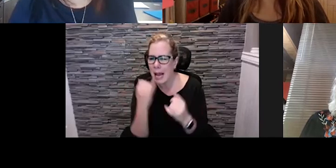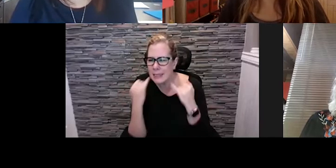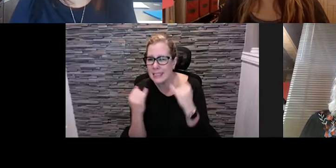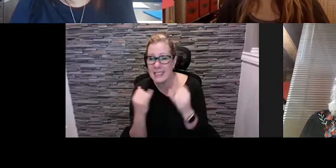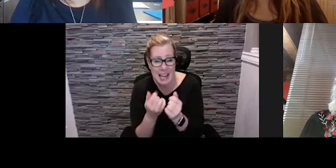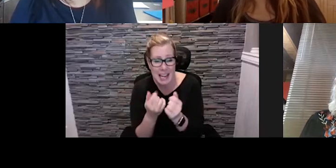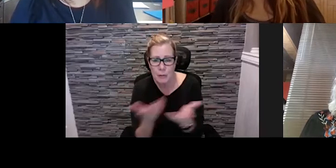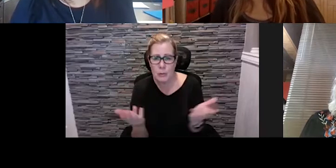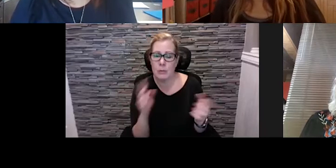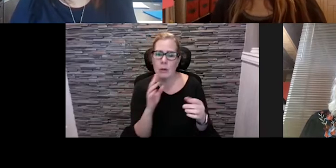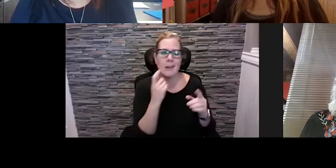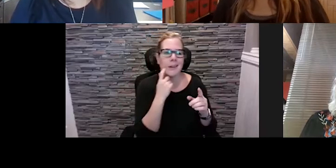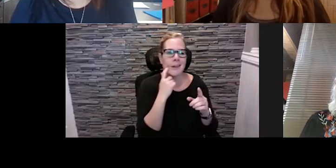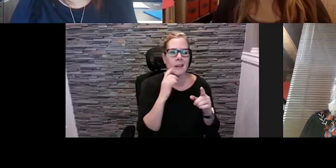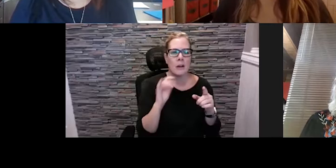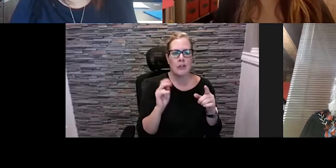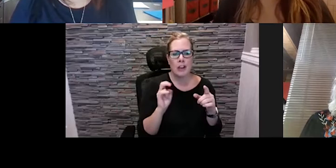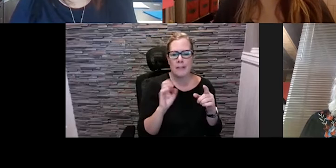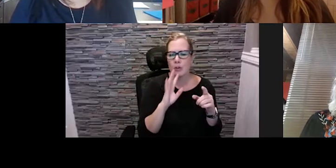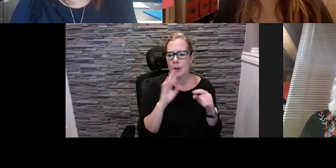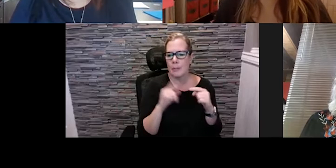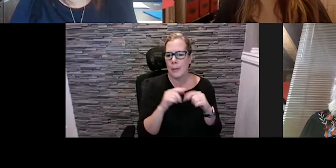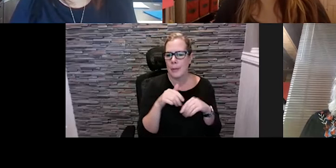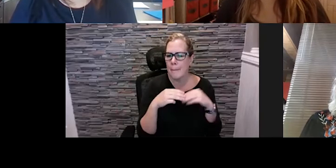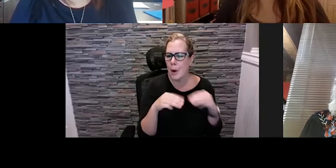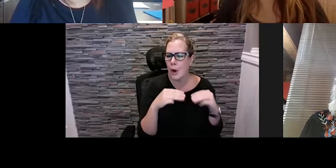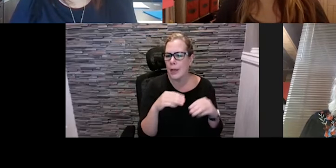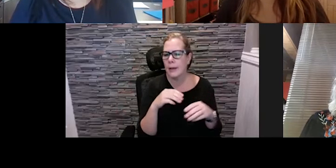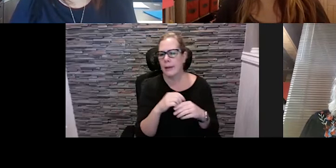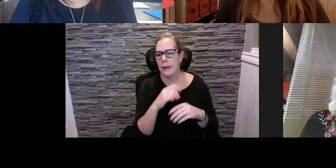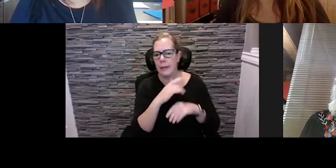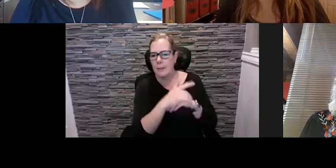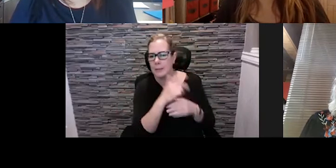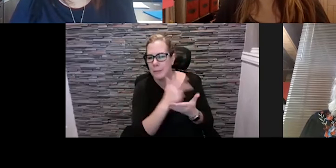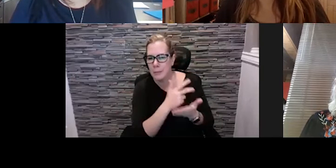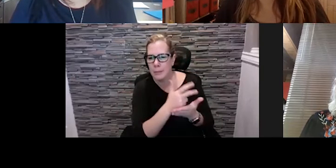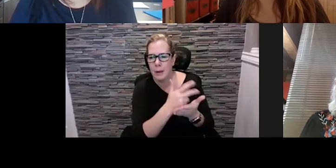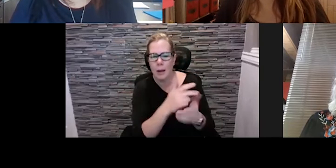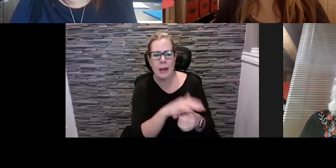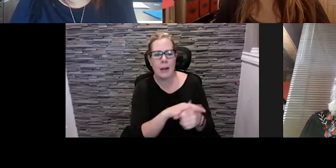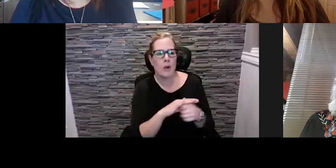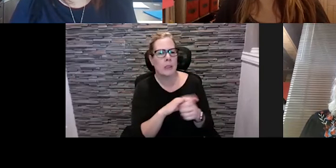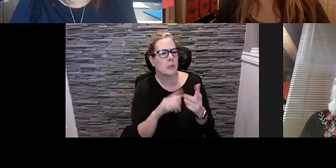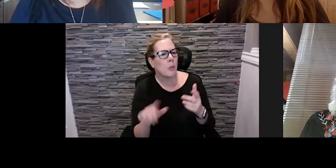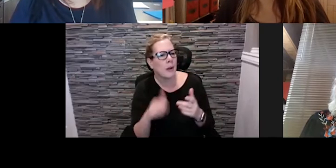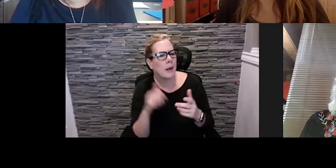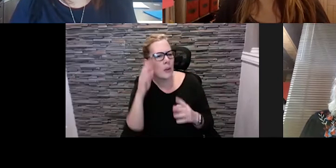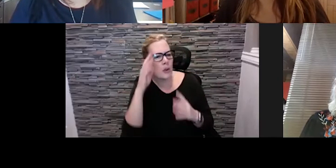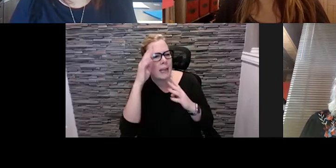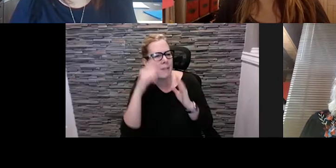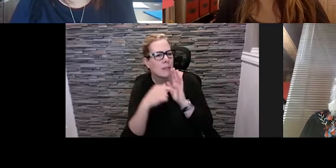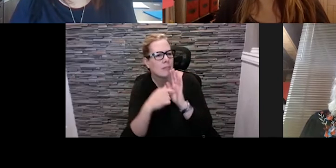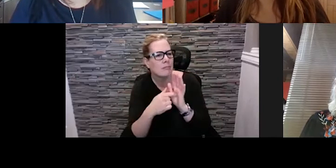empty parking lots you've managed to do these successful night markets um what are some other creative uh examples you've seen